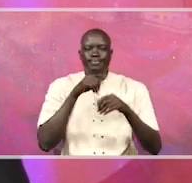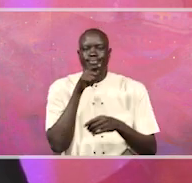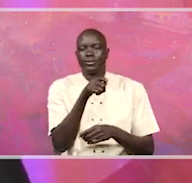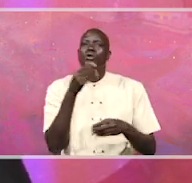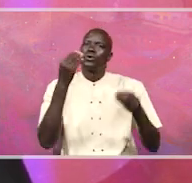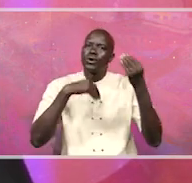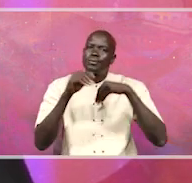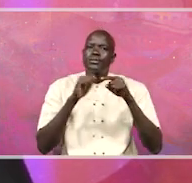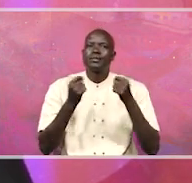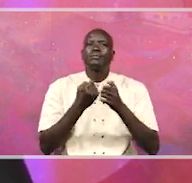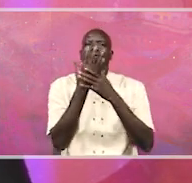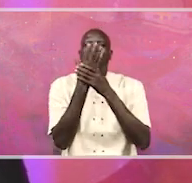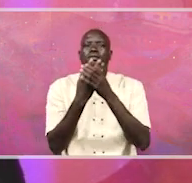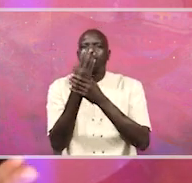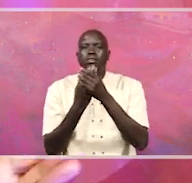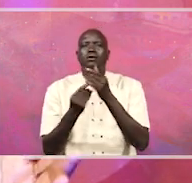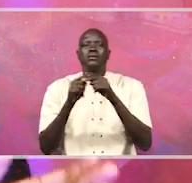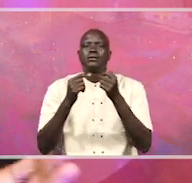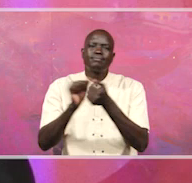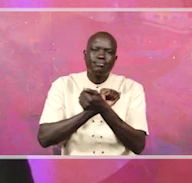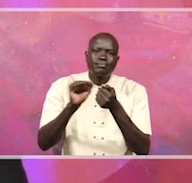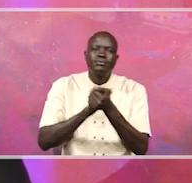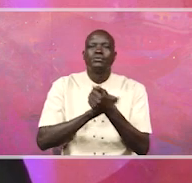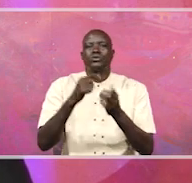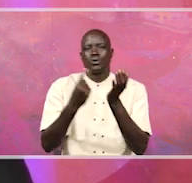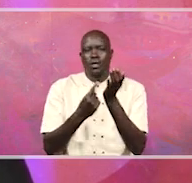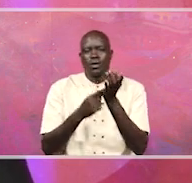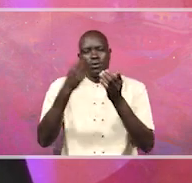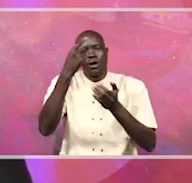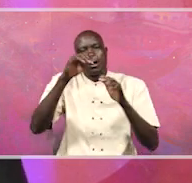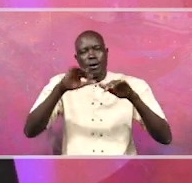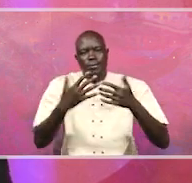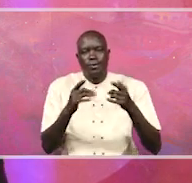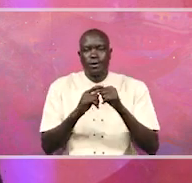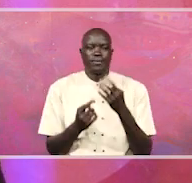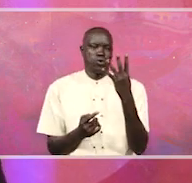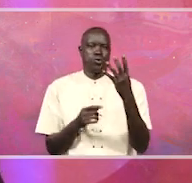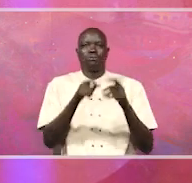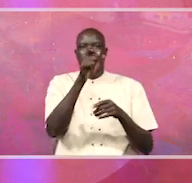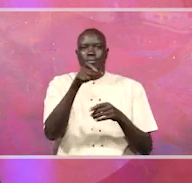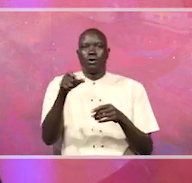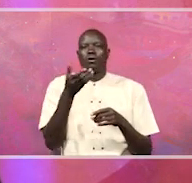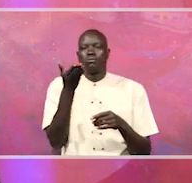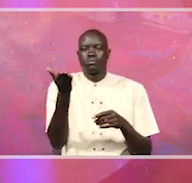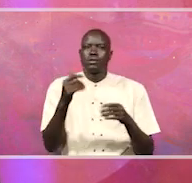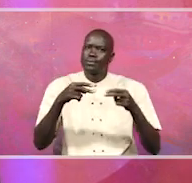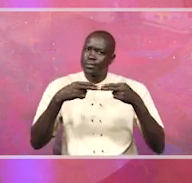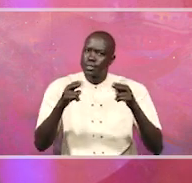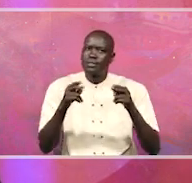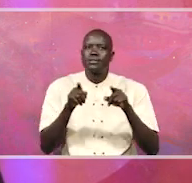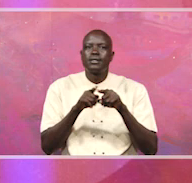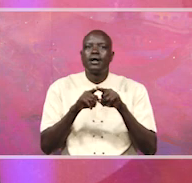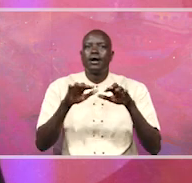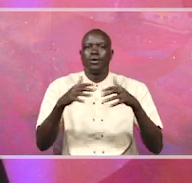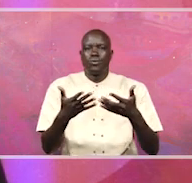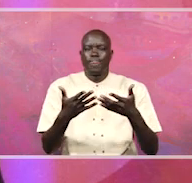is eating up our country. I am joined by my four guests here. And to start off this segment, we are going to speak to someone